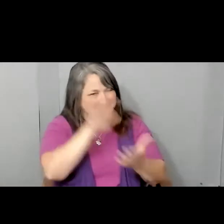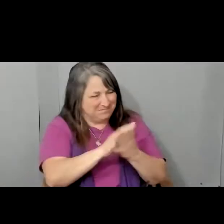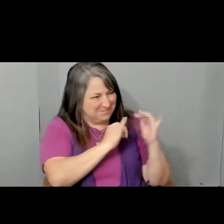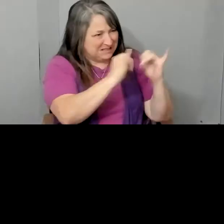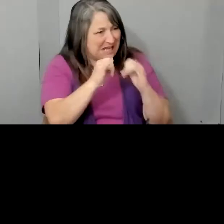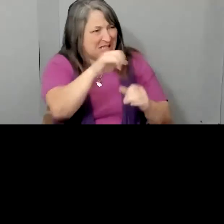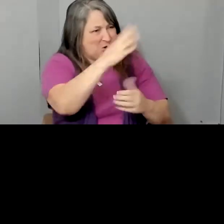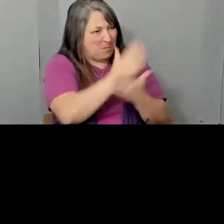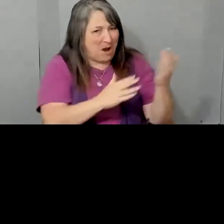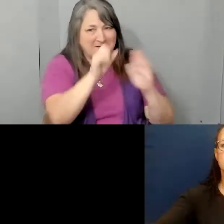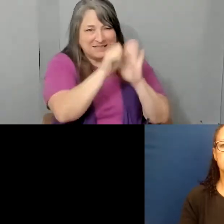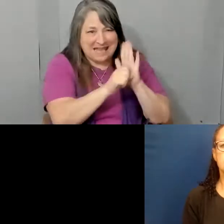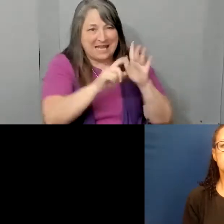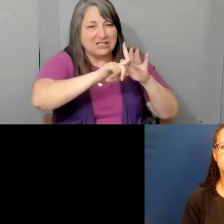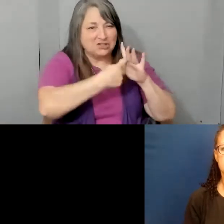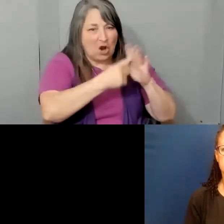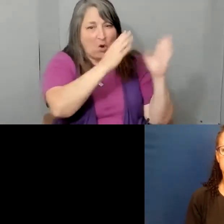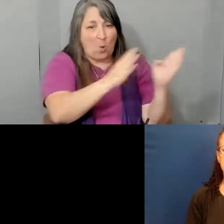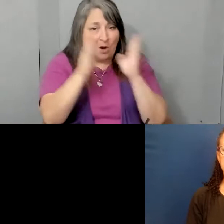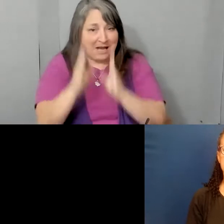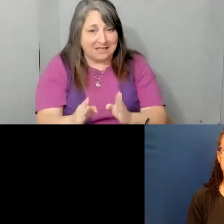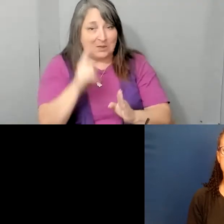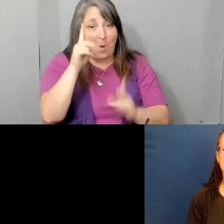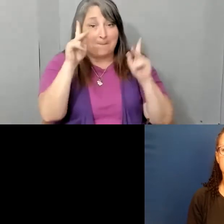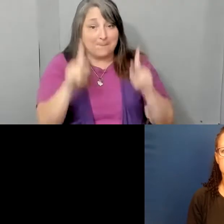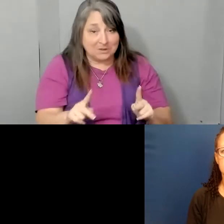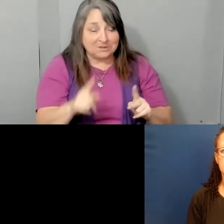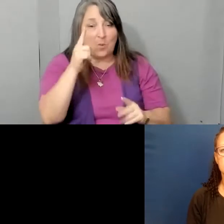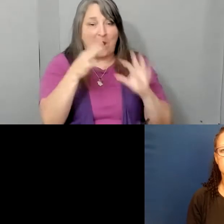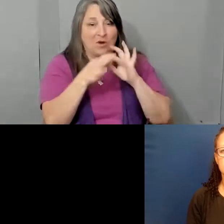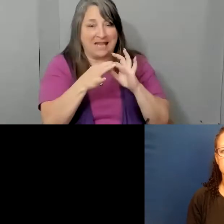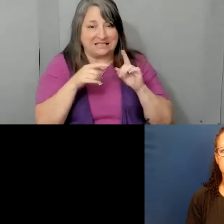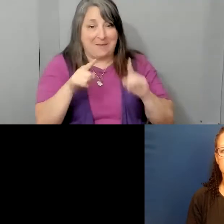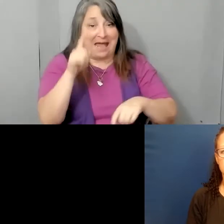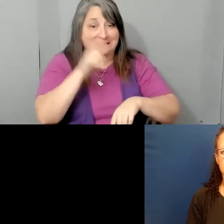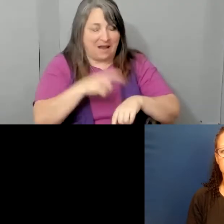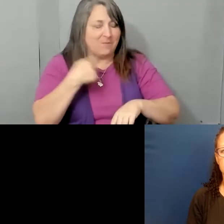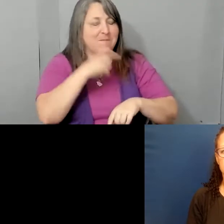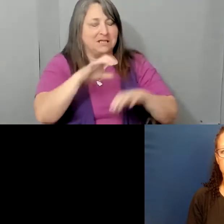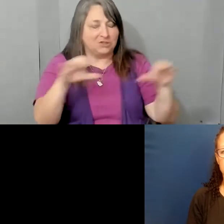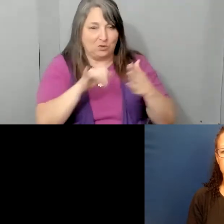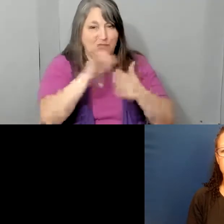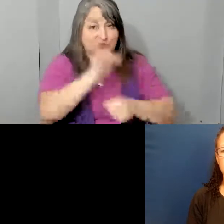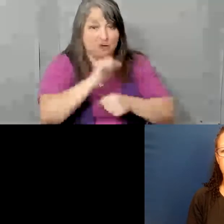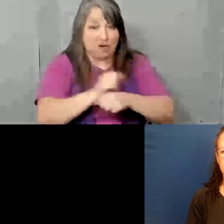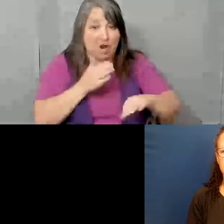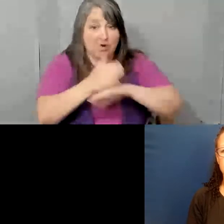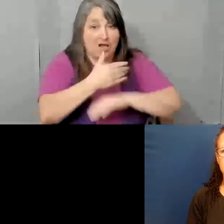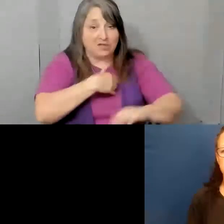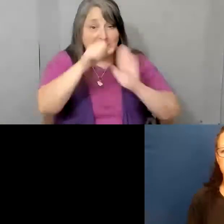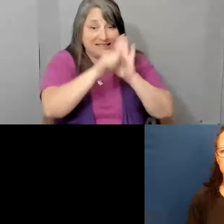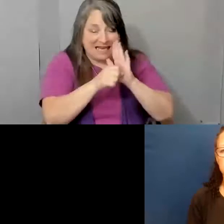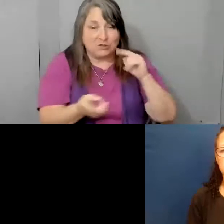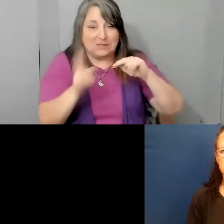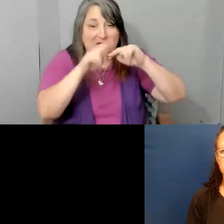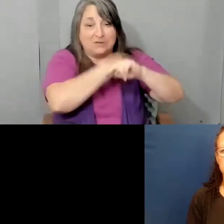organizing one person, one relationship at a time. We've got to do this work across our state to increase our